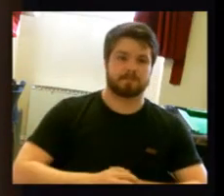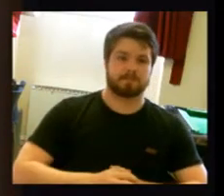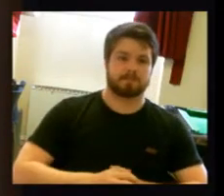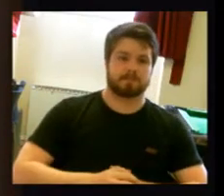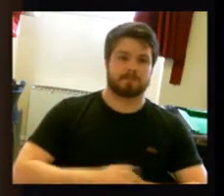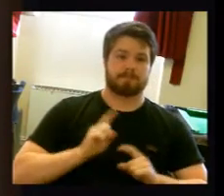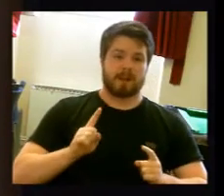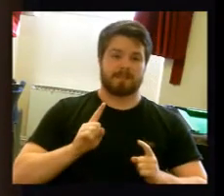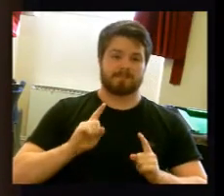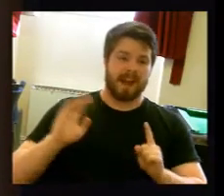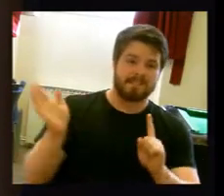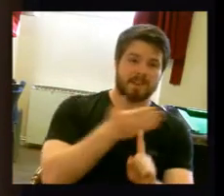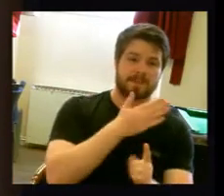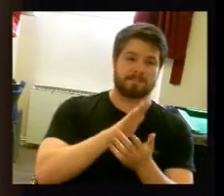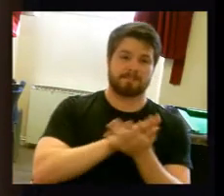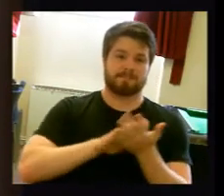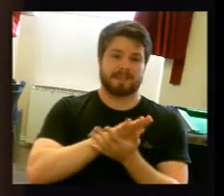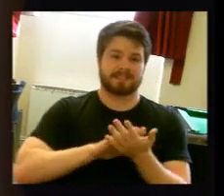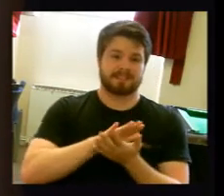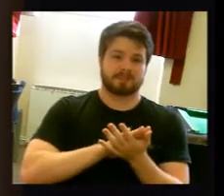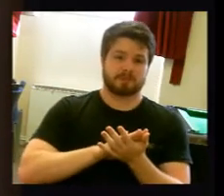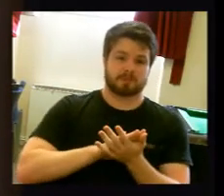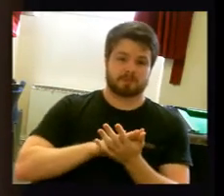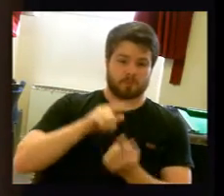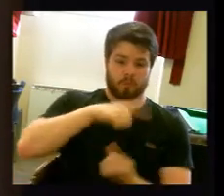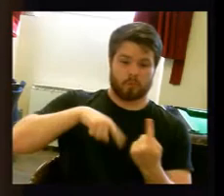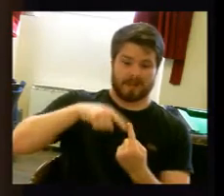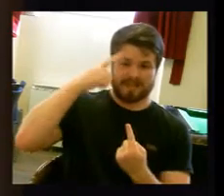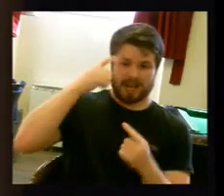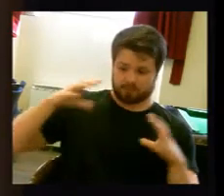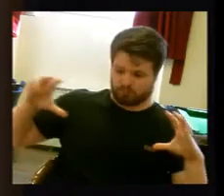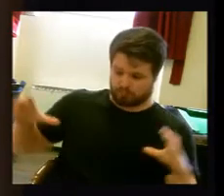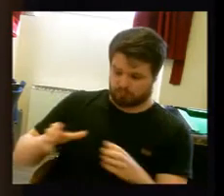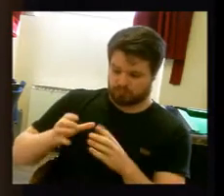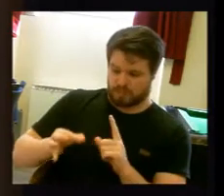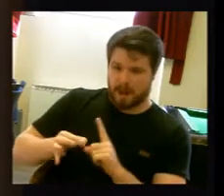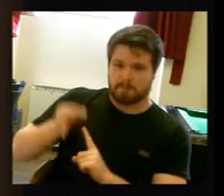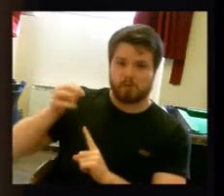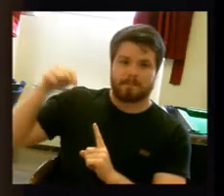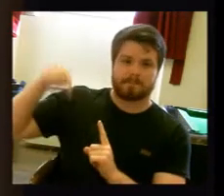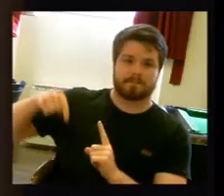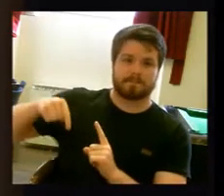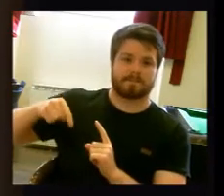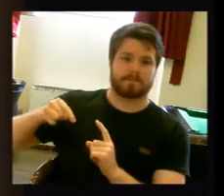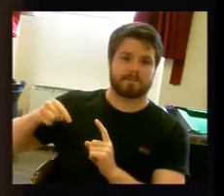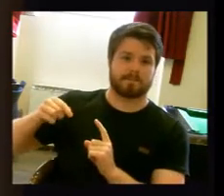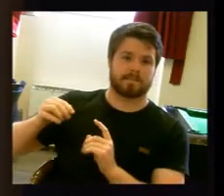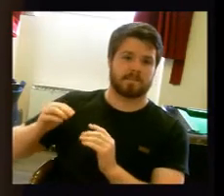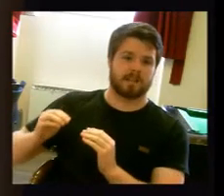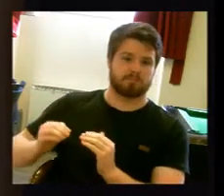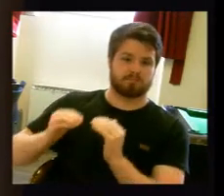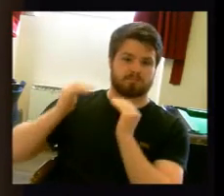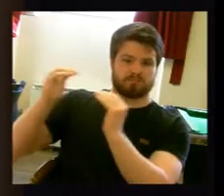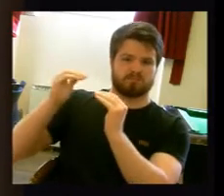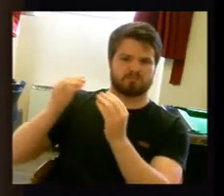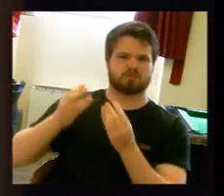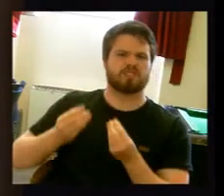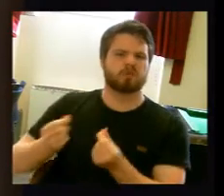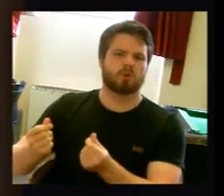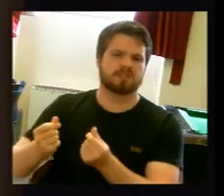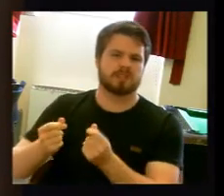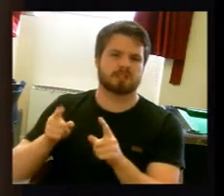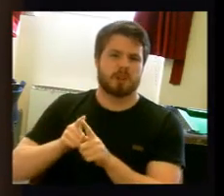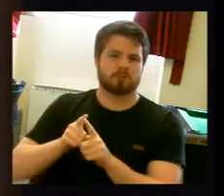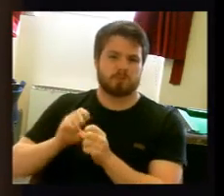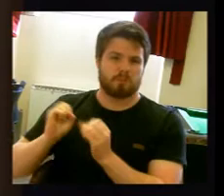effective hospital. With respect to unscheduled patients, then from Dundee and Angus,